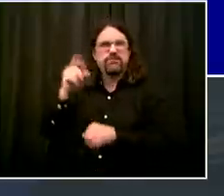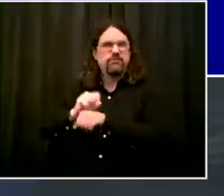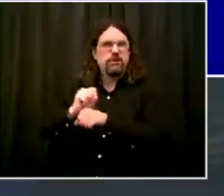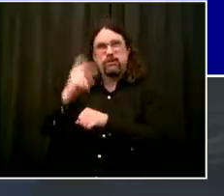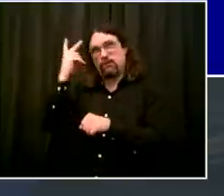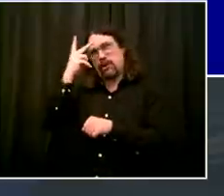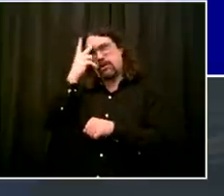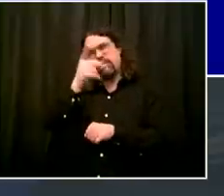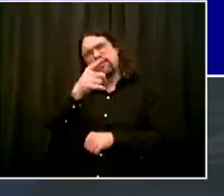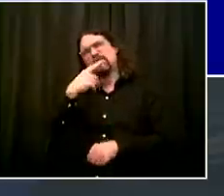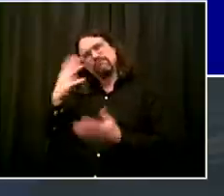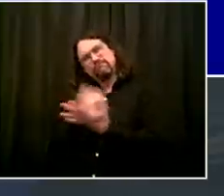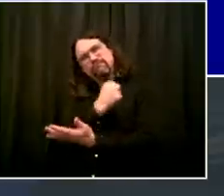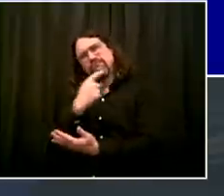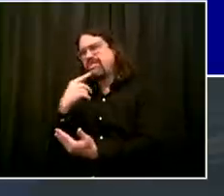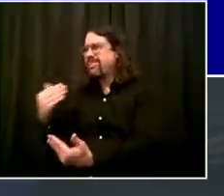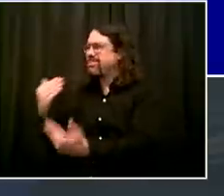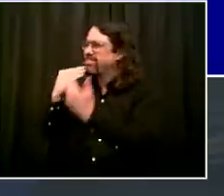thanks as well.